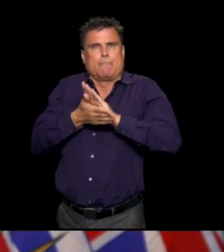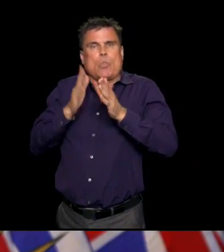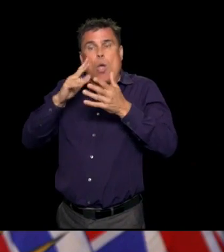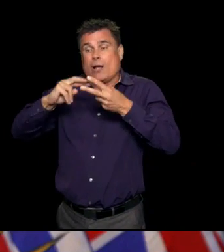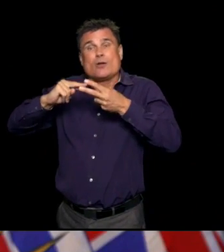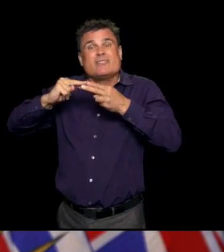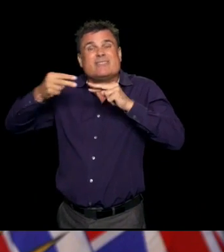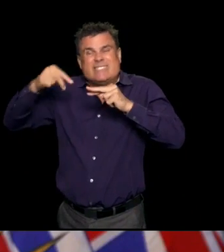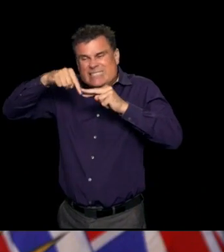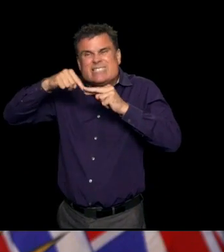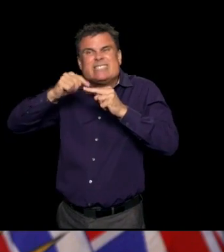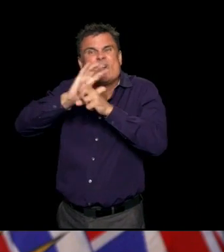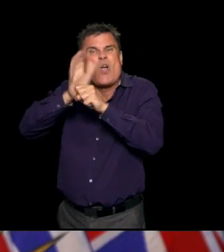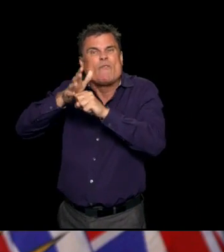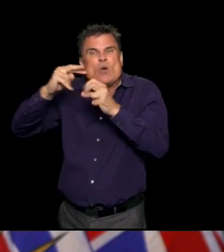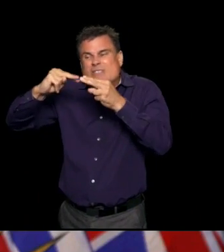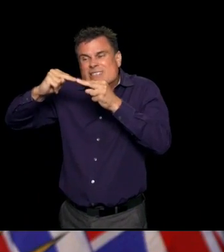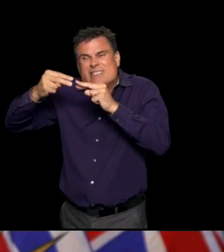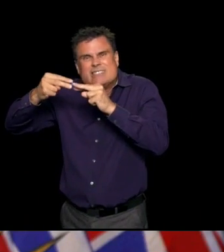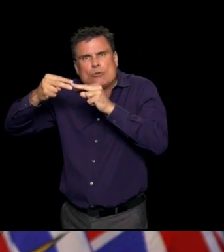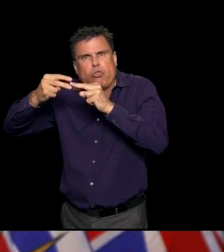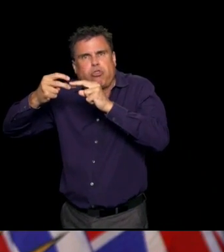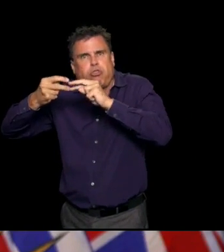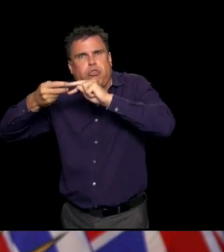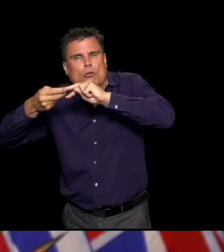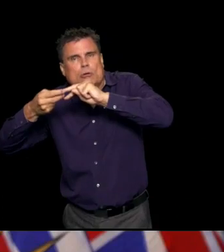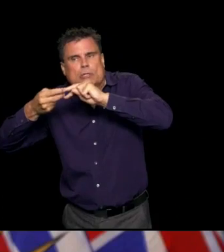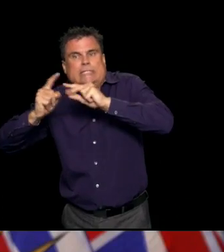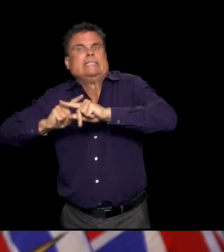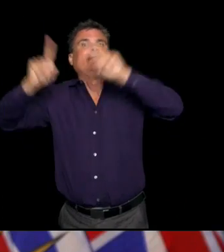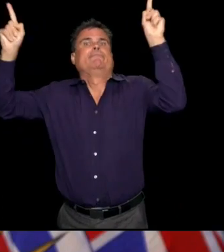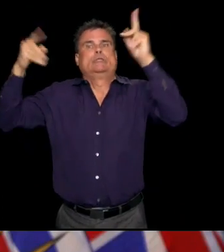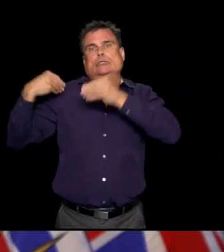the other parts of the world are reporting that the virus has mutated quite a bit.